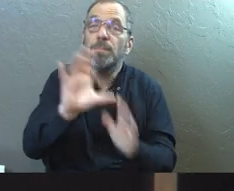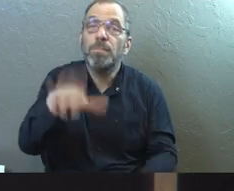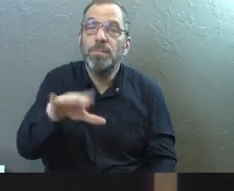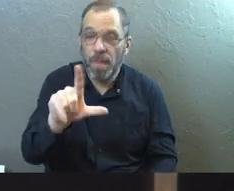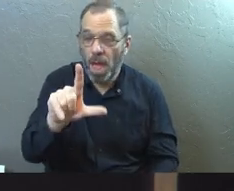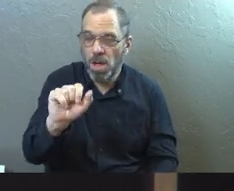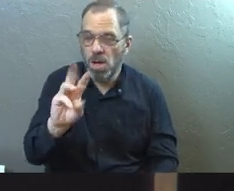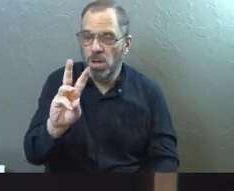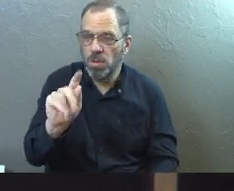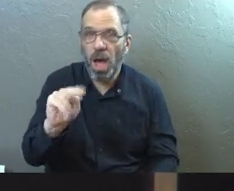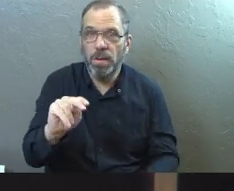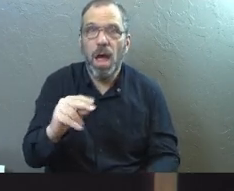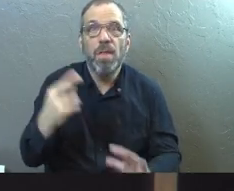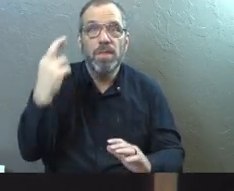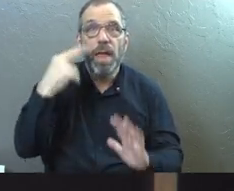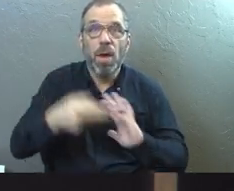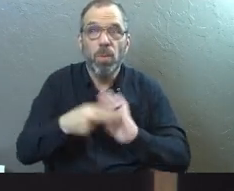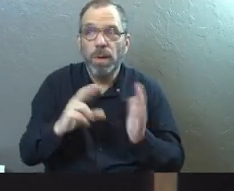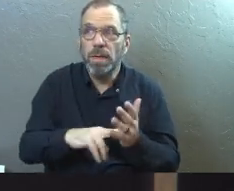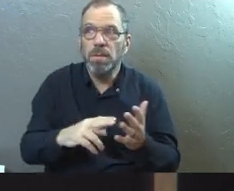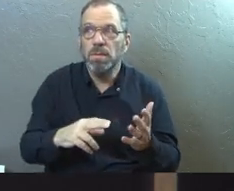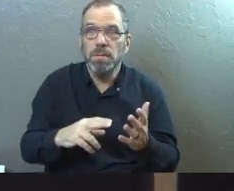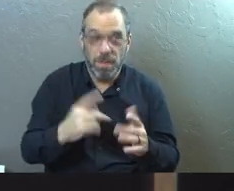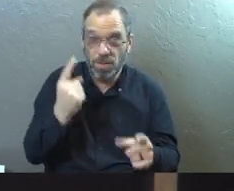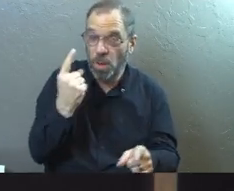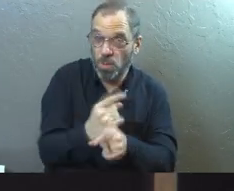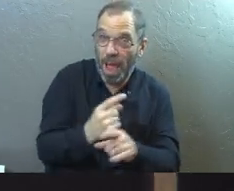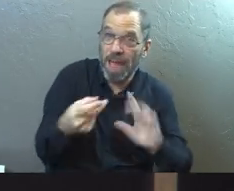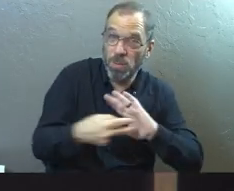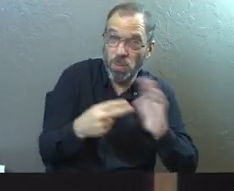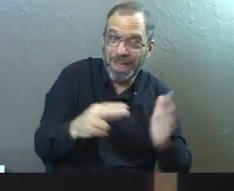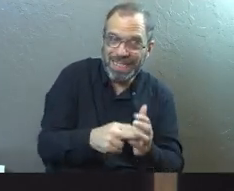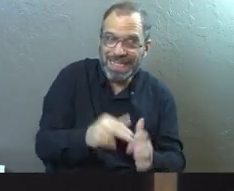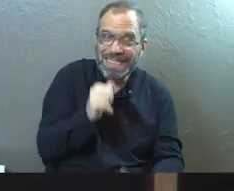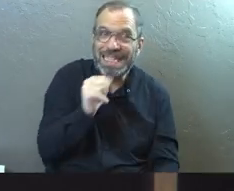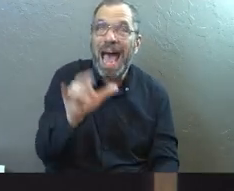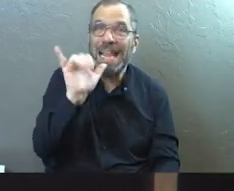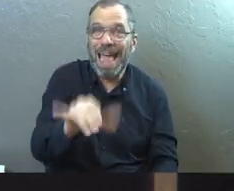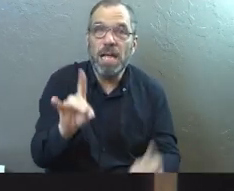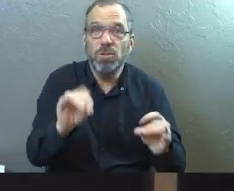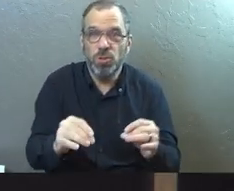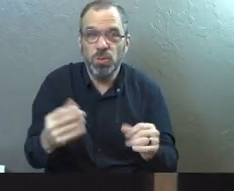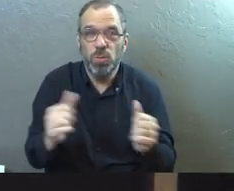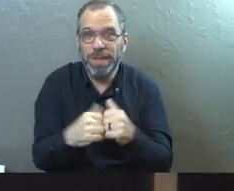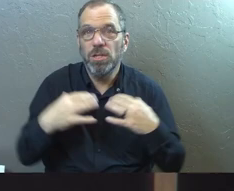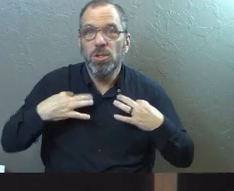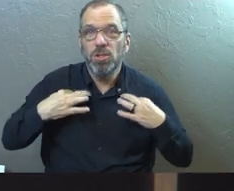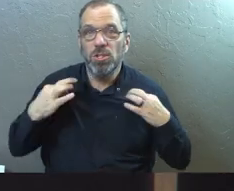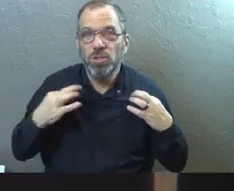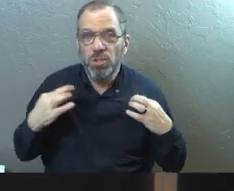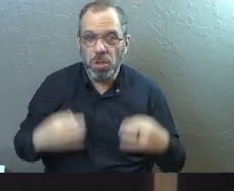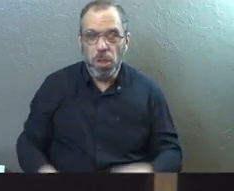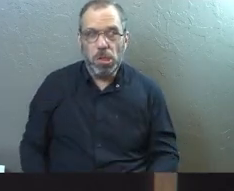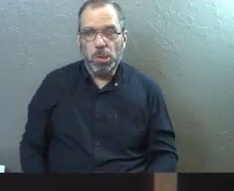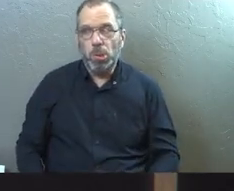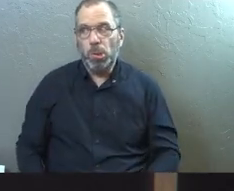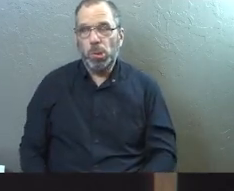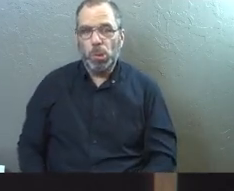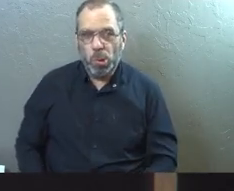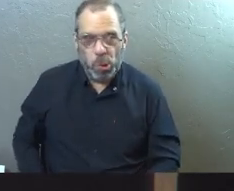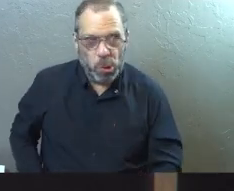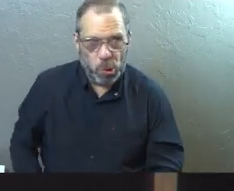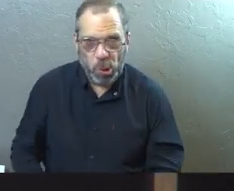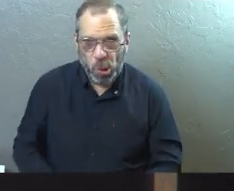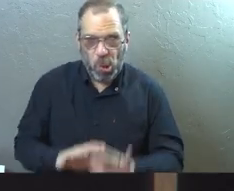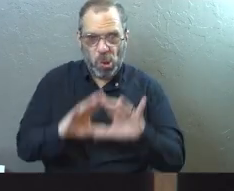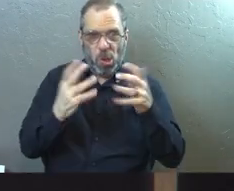you this, if we're being honest, there were reasons that we could have said are right reasons to not do that, right? It's like, I partner with a bunch